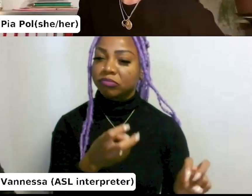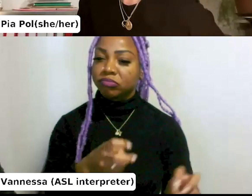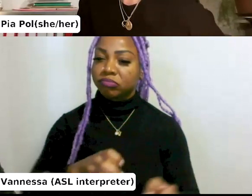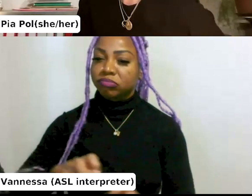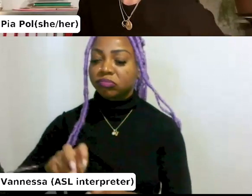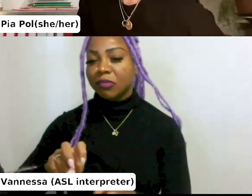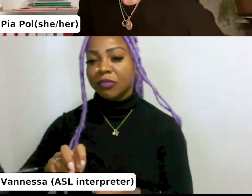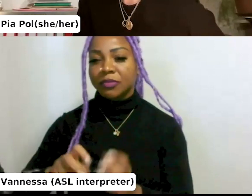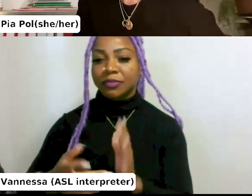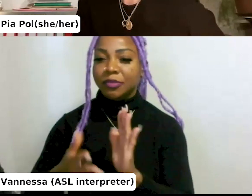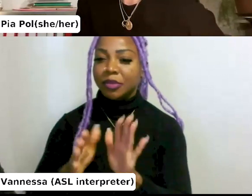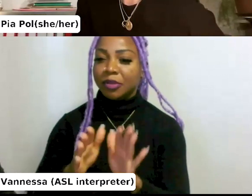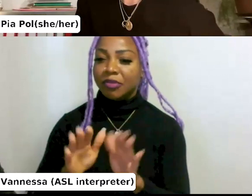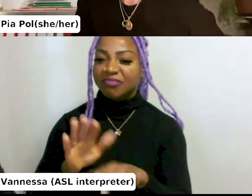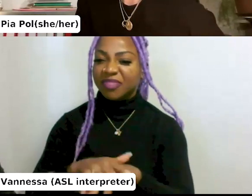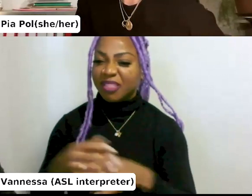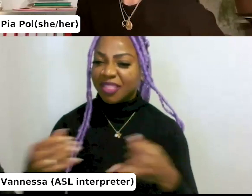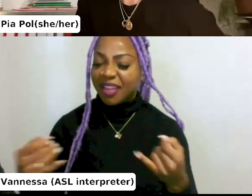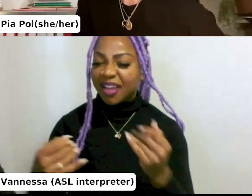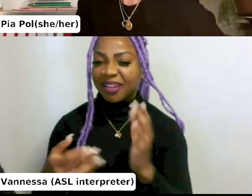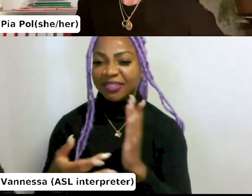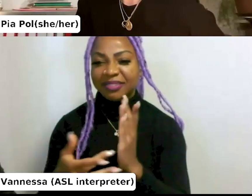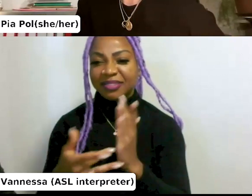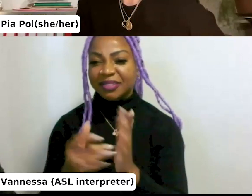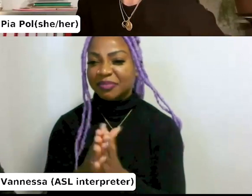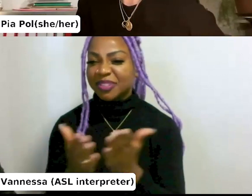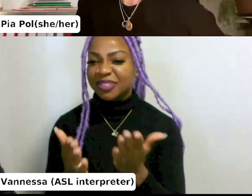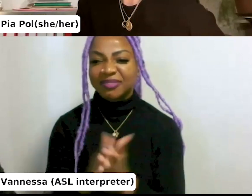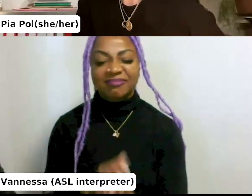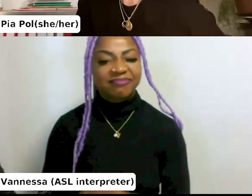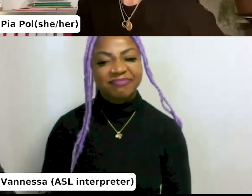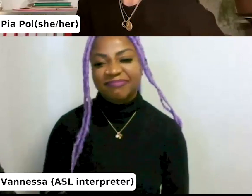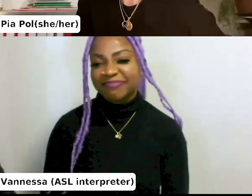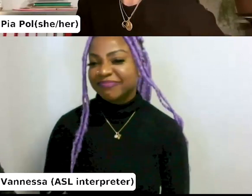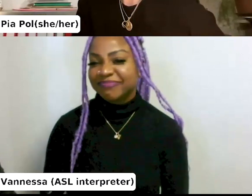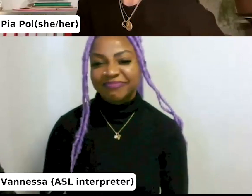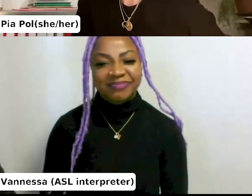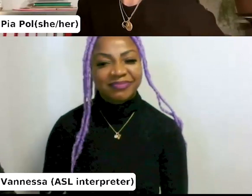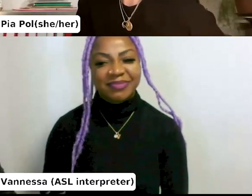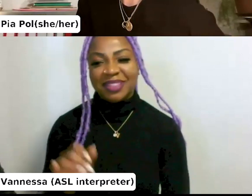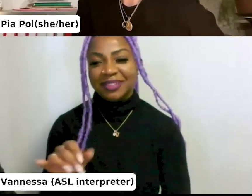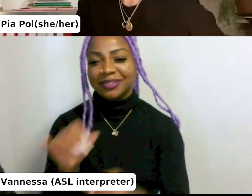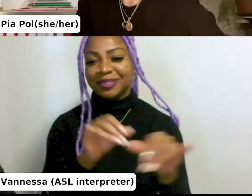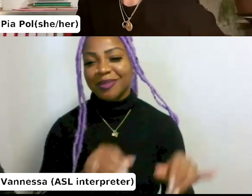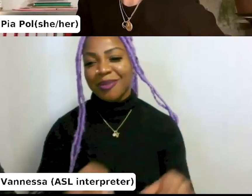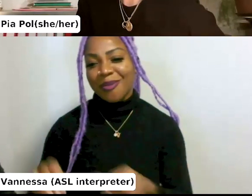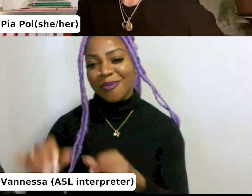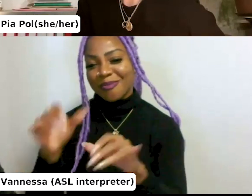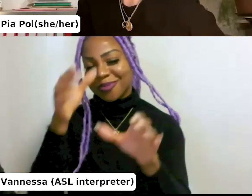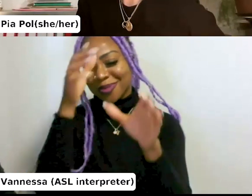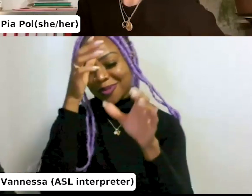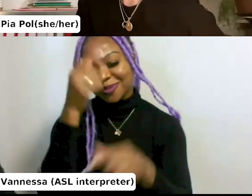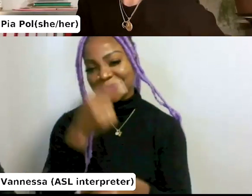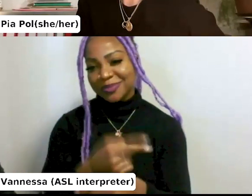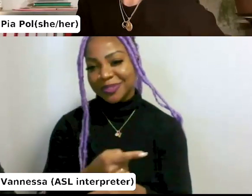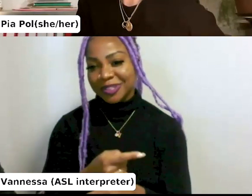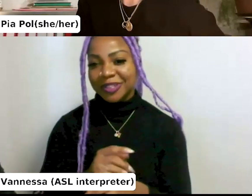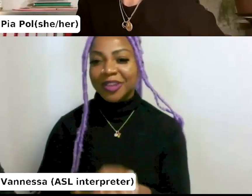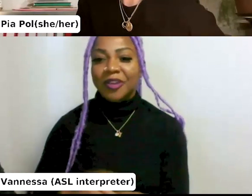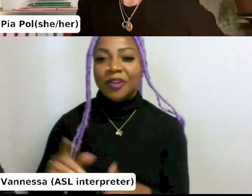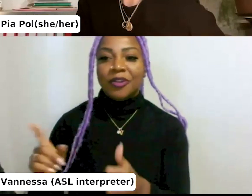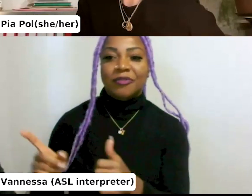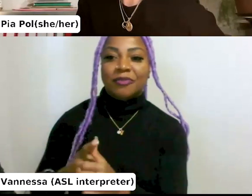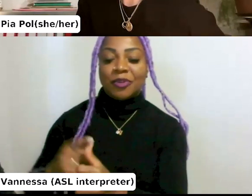that? Yeah, I think, I mean, it, this is almost a bit like common knowledge, right? That, uh, first the music industry,